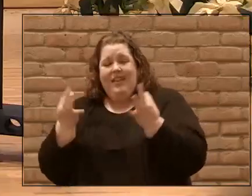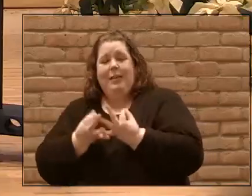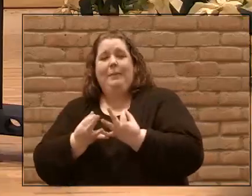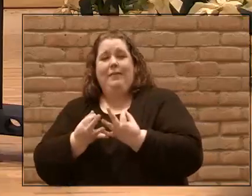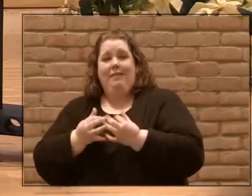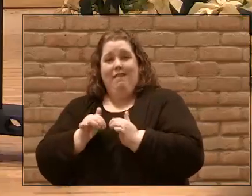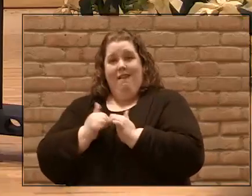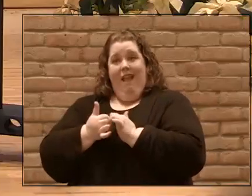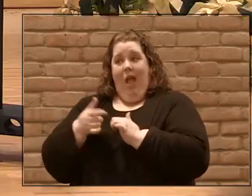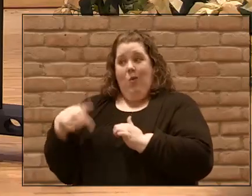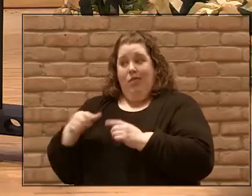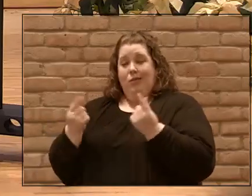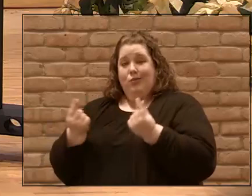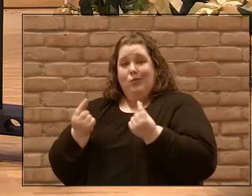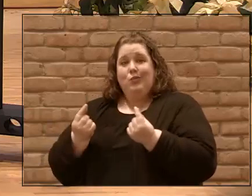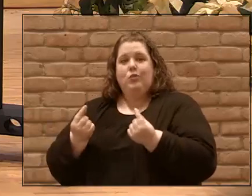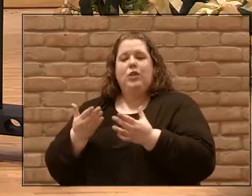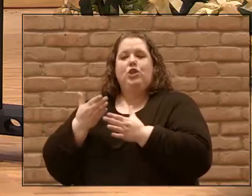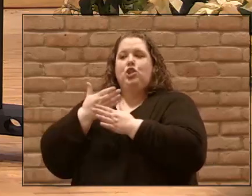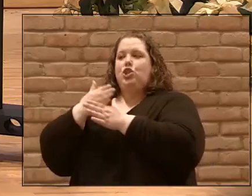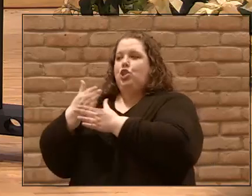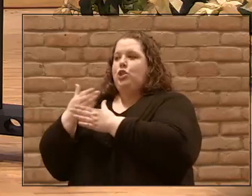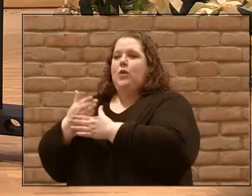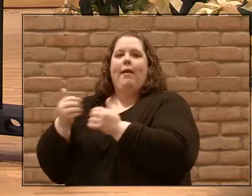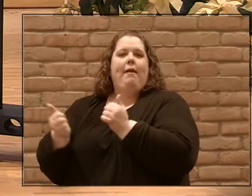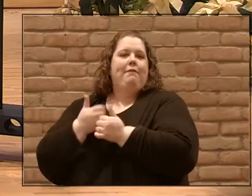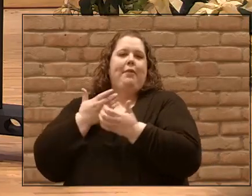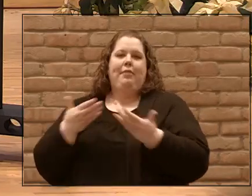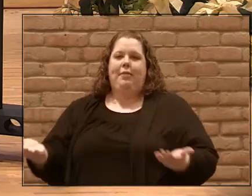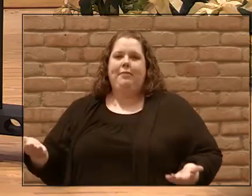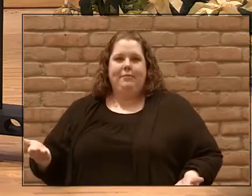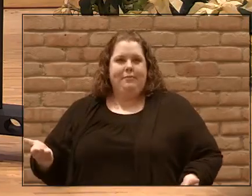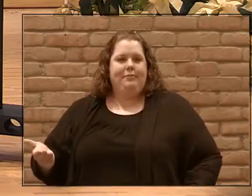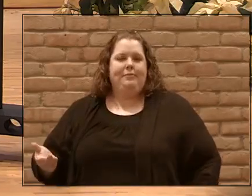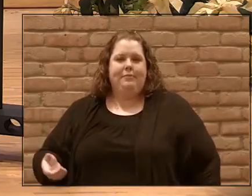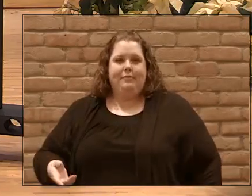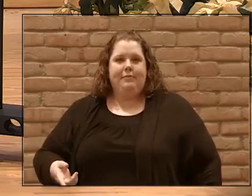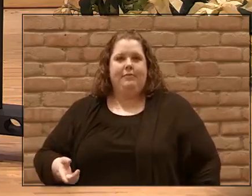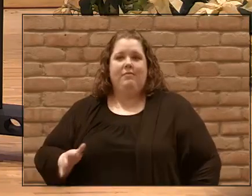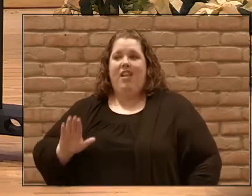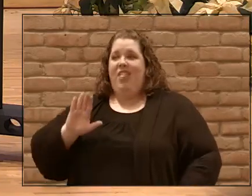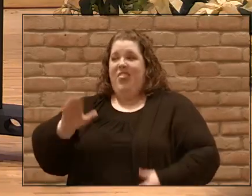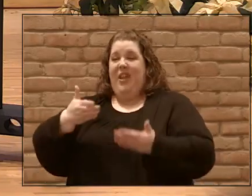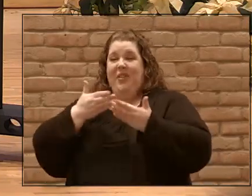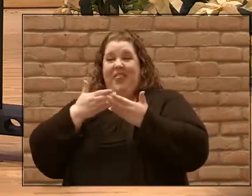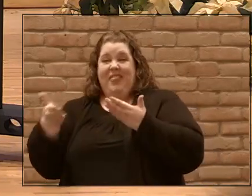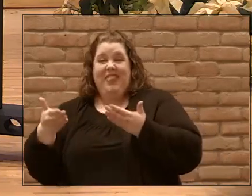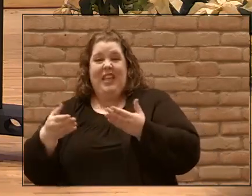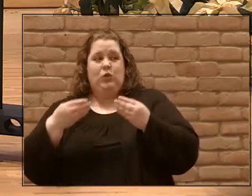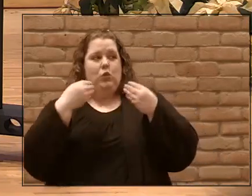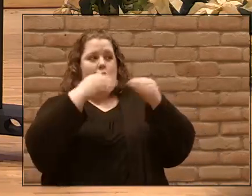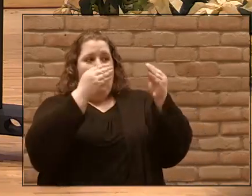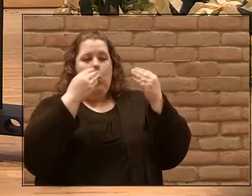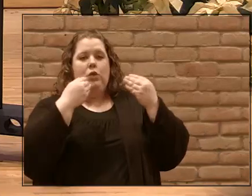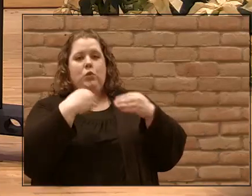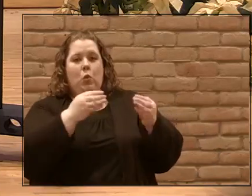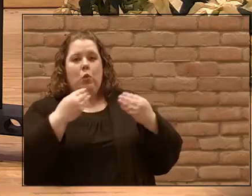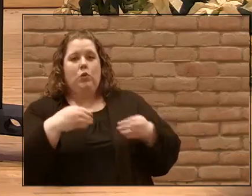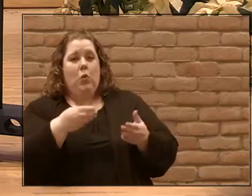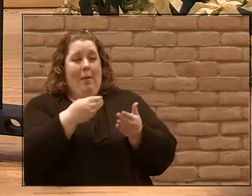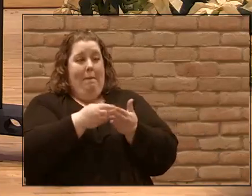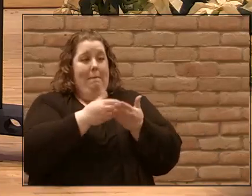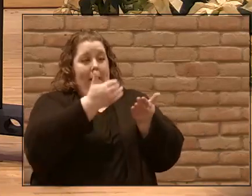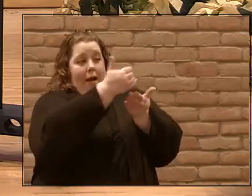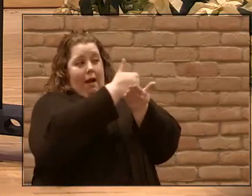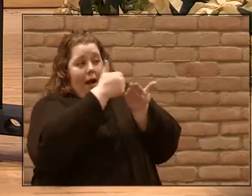sharing everything they had. And they do that by selling their property and possessions and giving money to